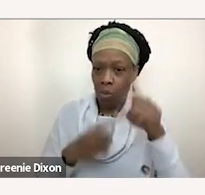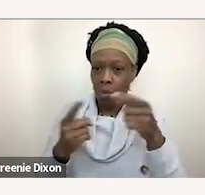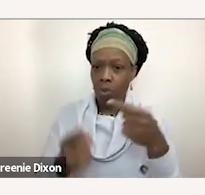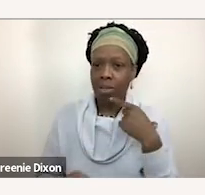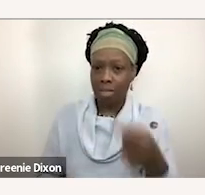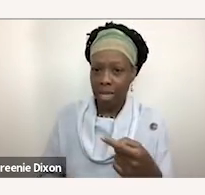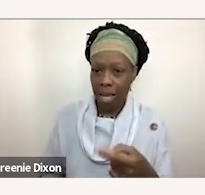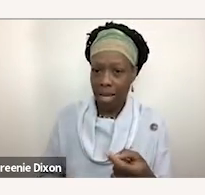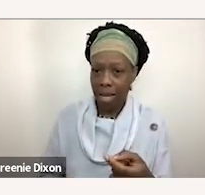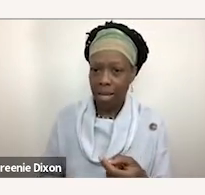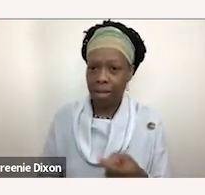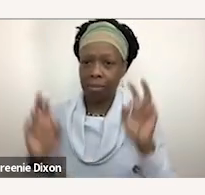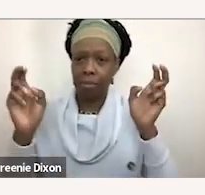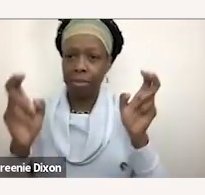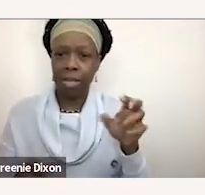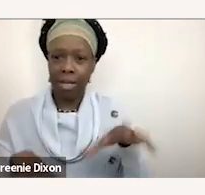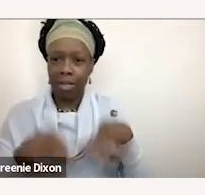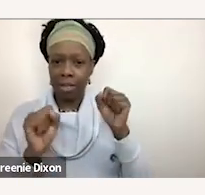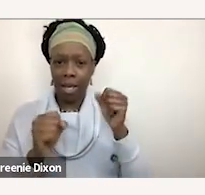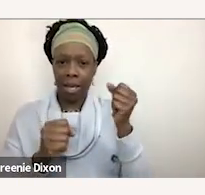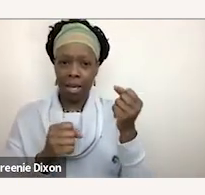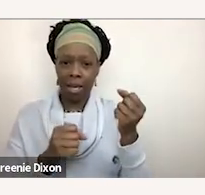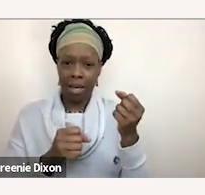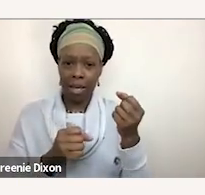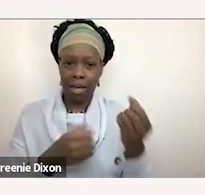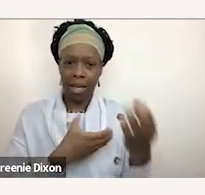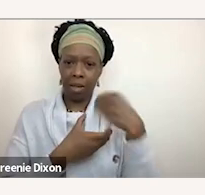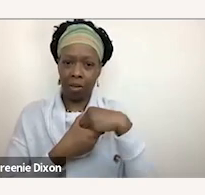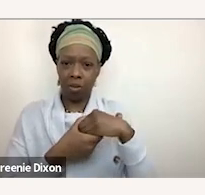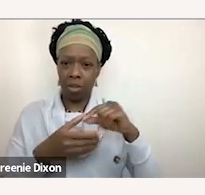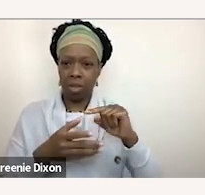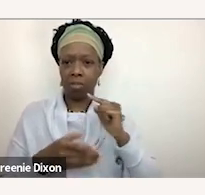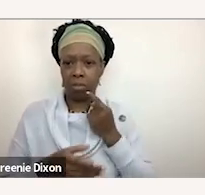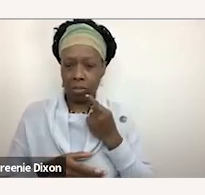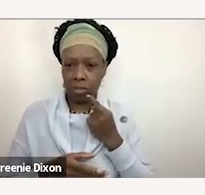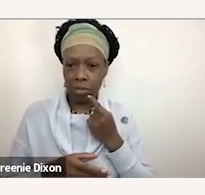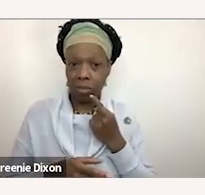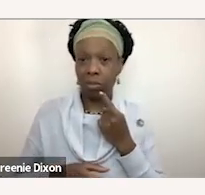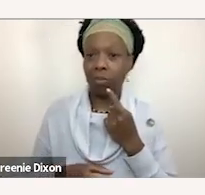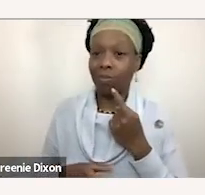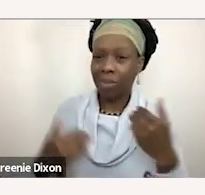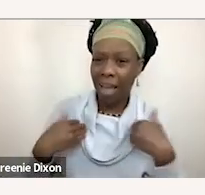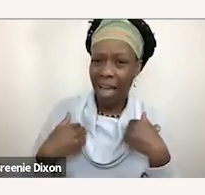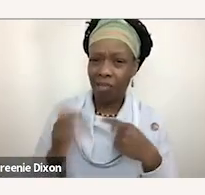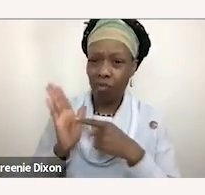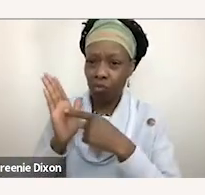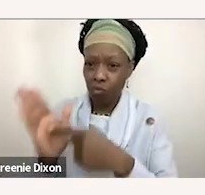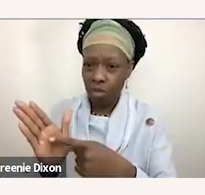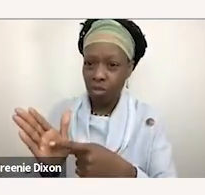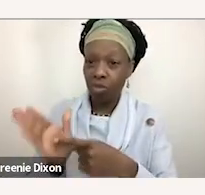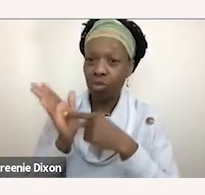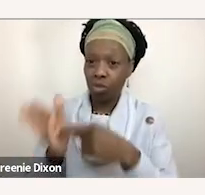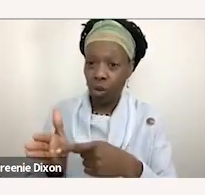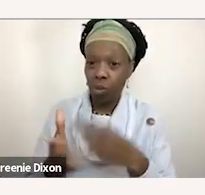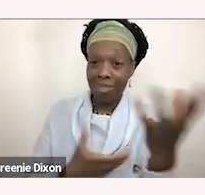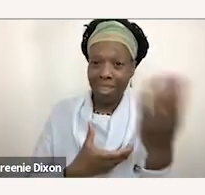take inclusion seriously the wonderful thing is there is research just so inclusion works there's also research that shows just how much of a benefit